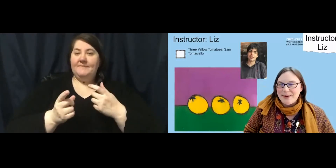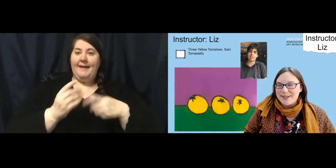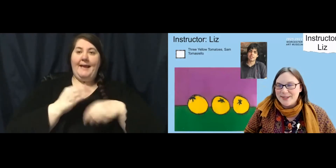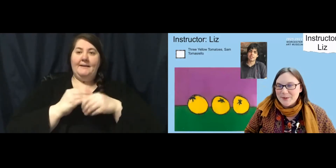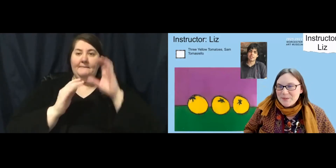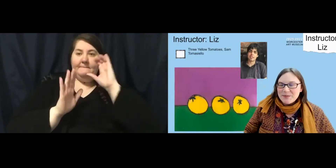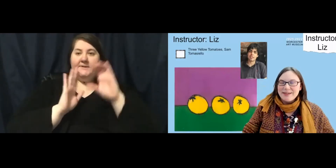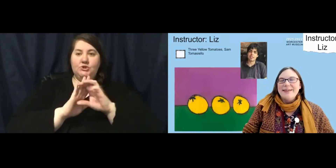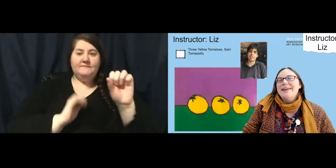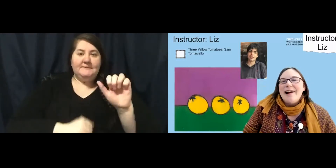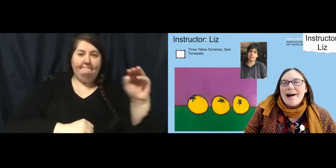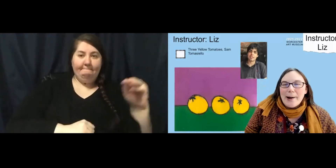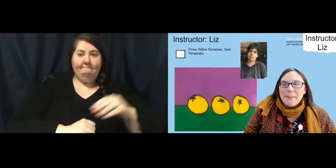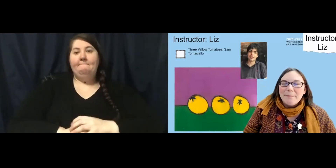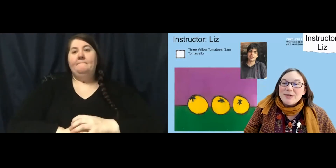Sam up here too.